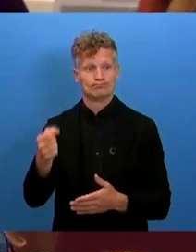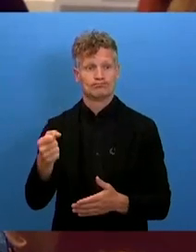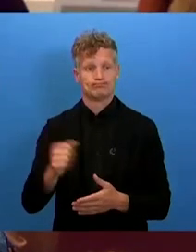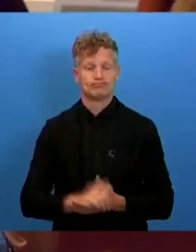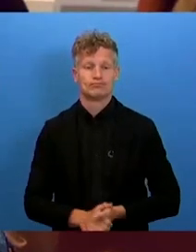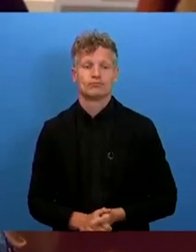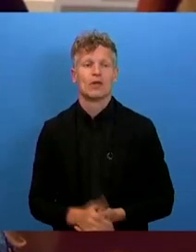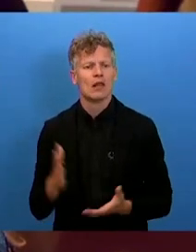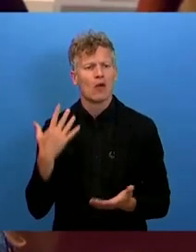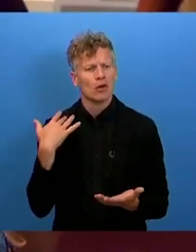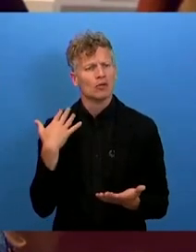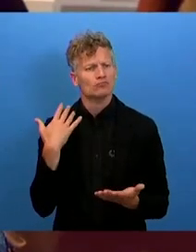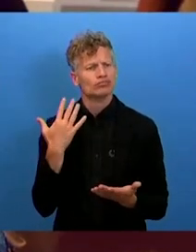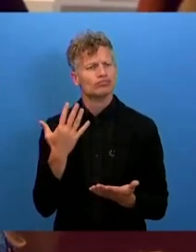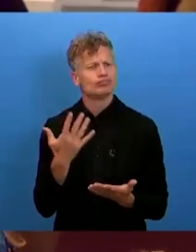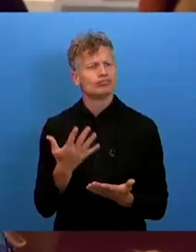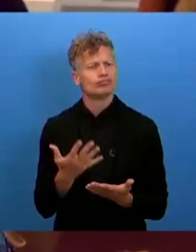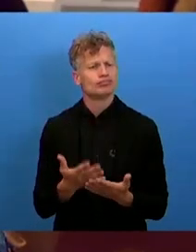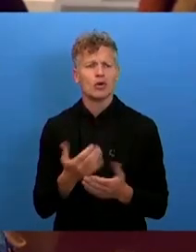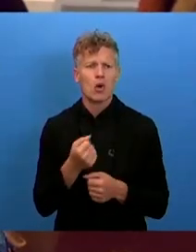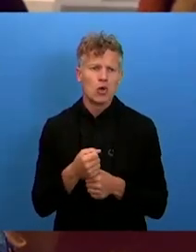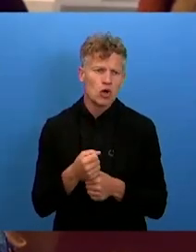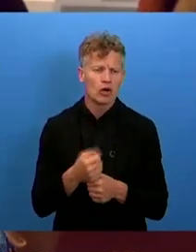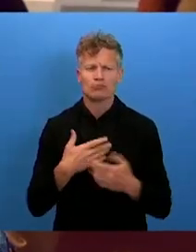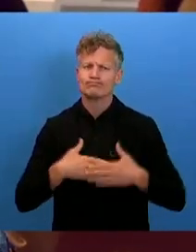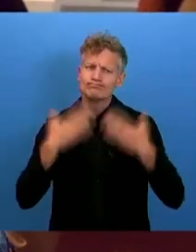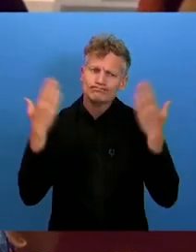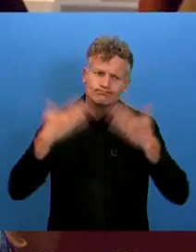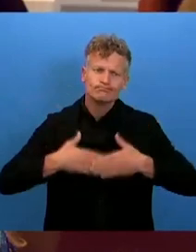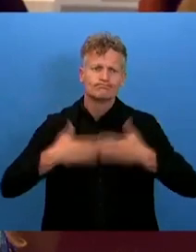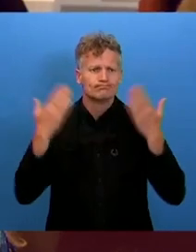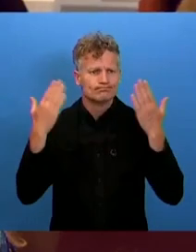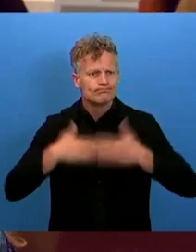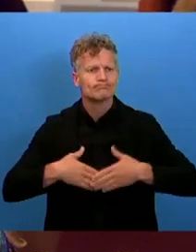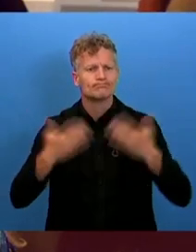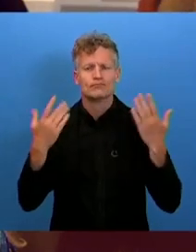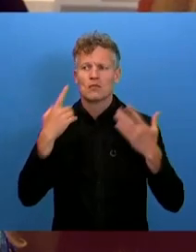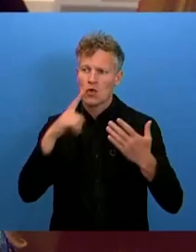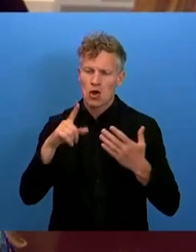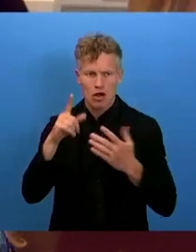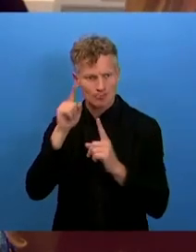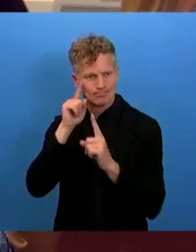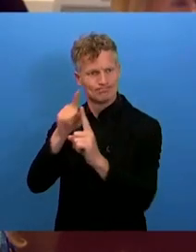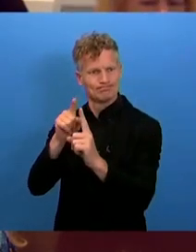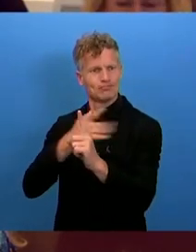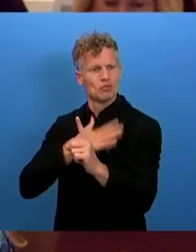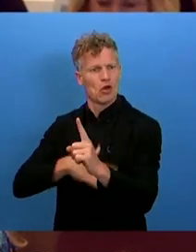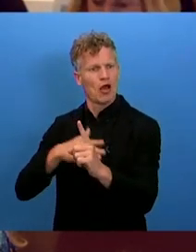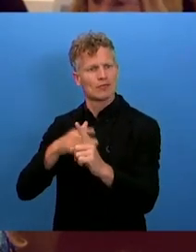devoting days and nights in order to ensure the adoption of the declaration in